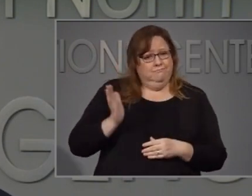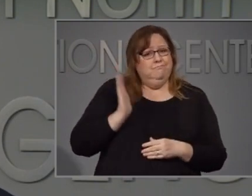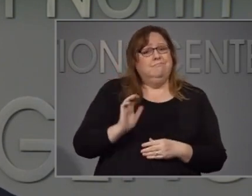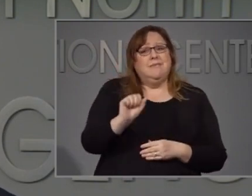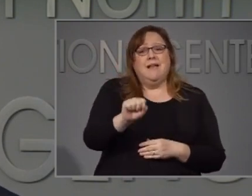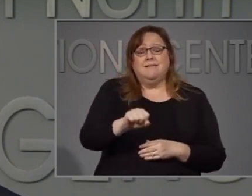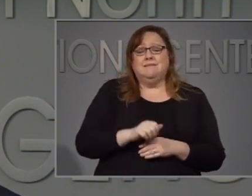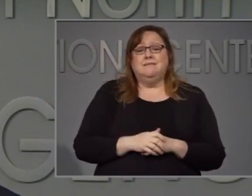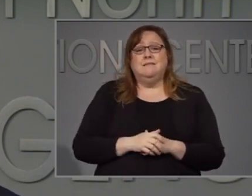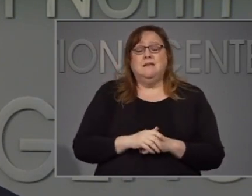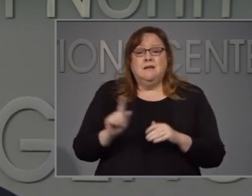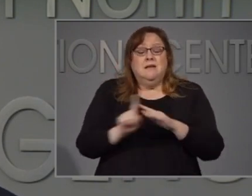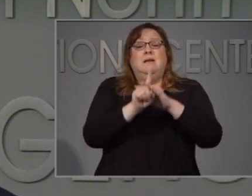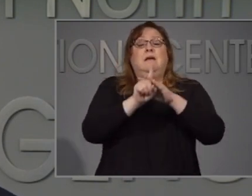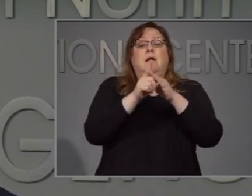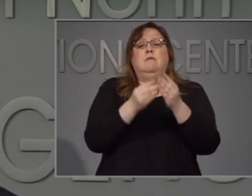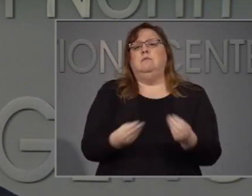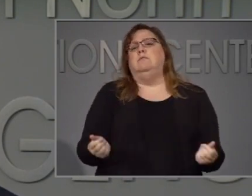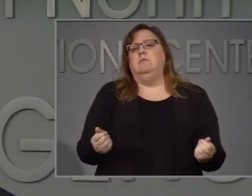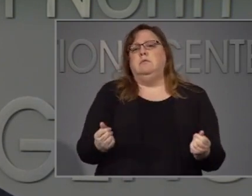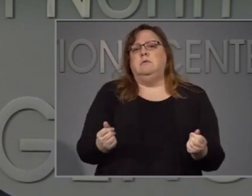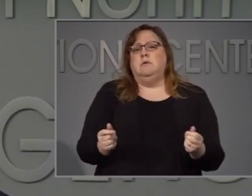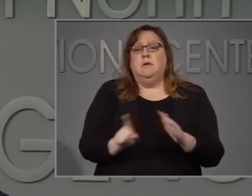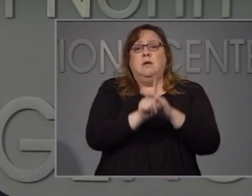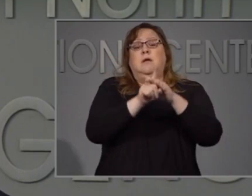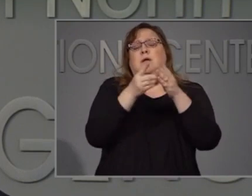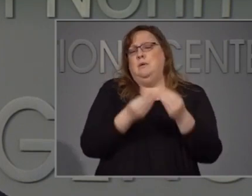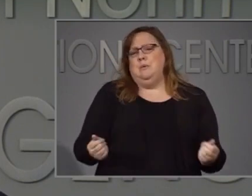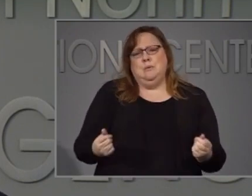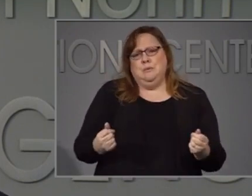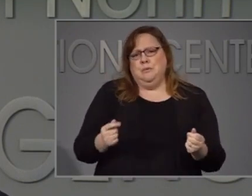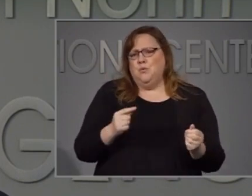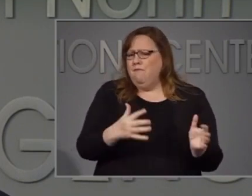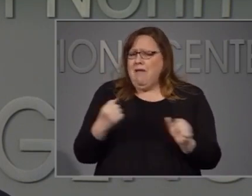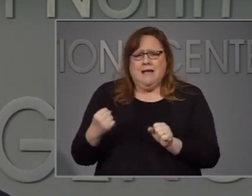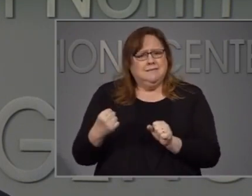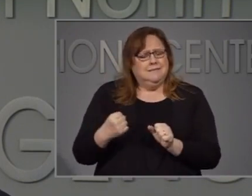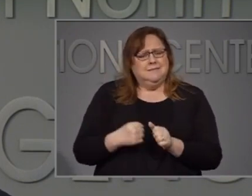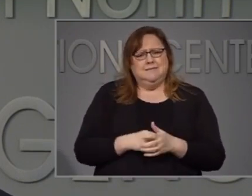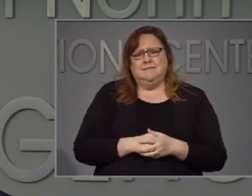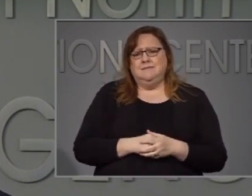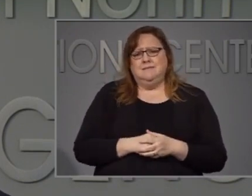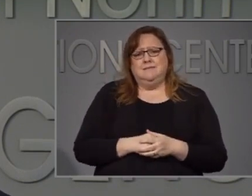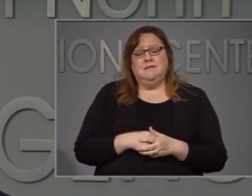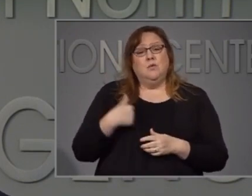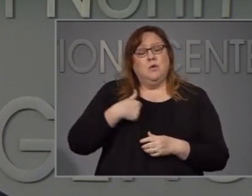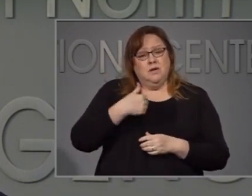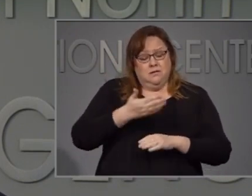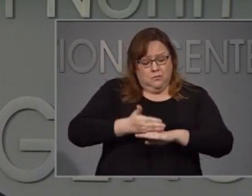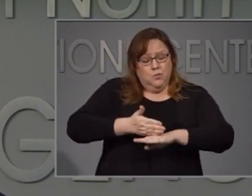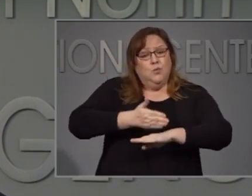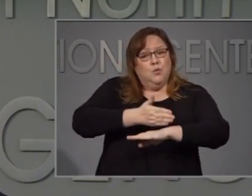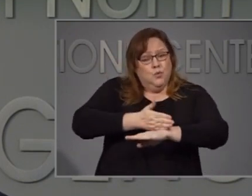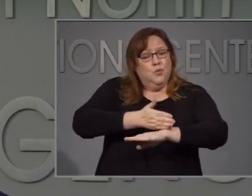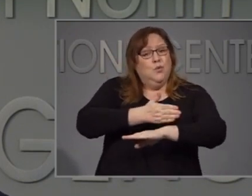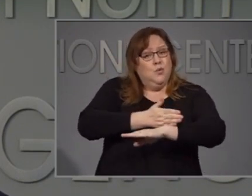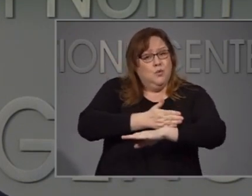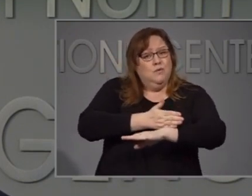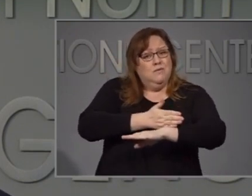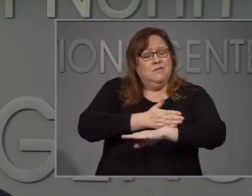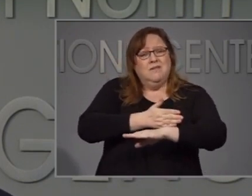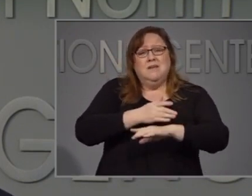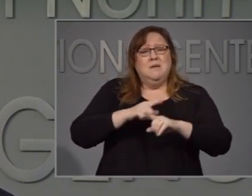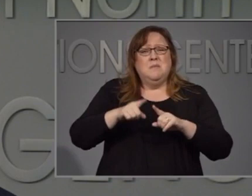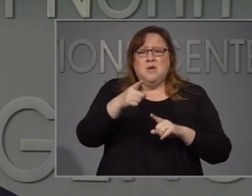We've made some progress, but when you see George Floyd buried on the ground begging for air, you realize